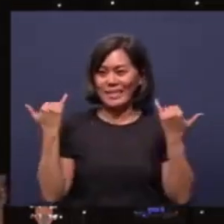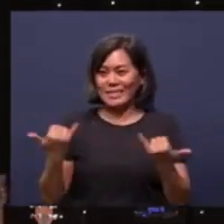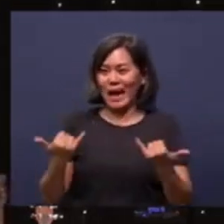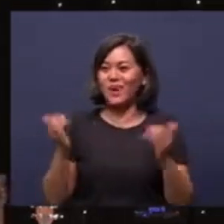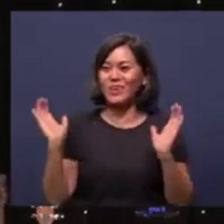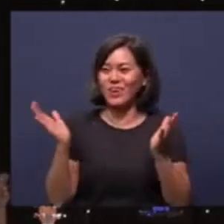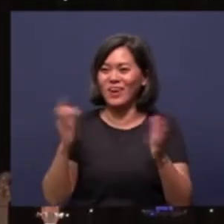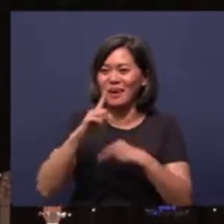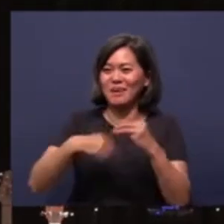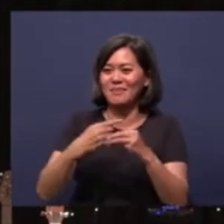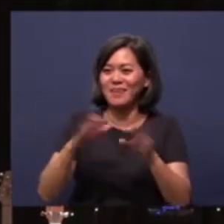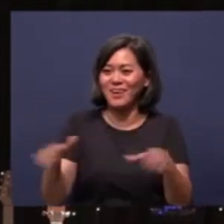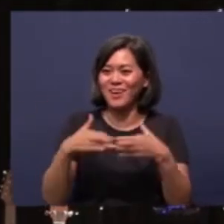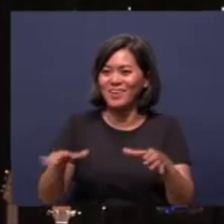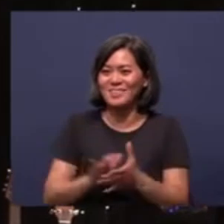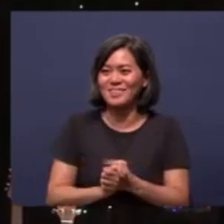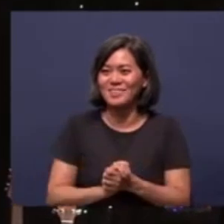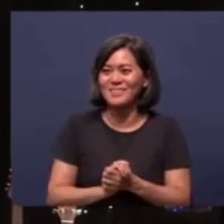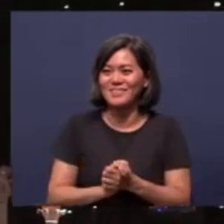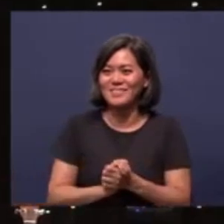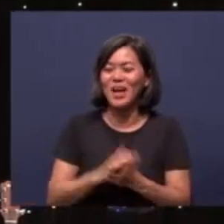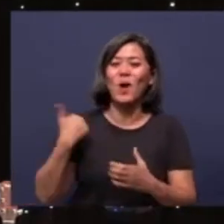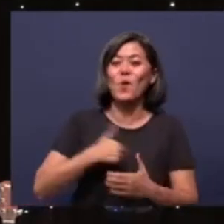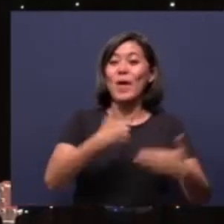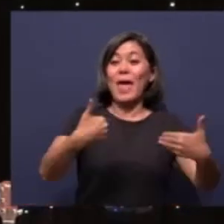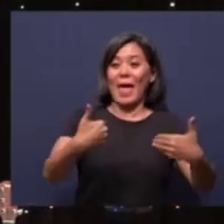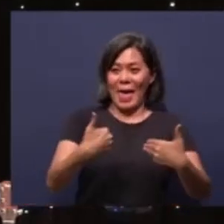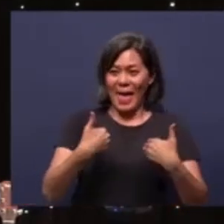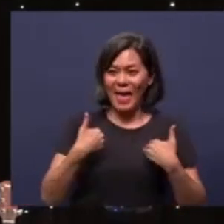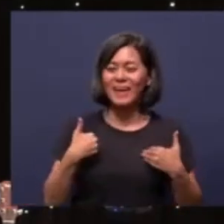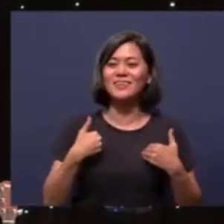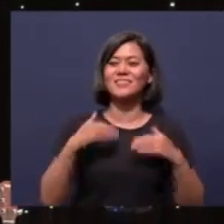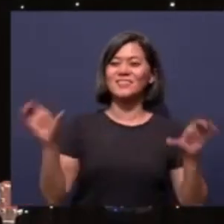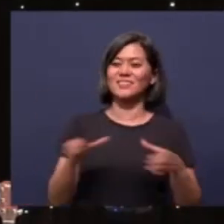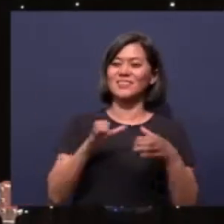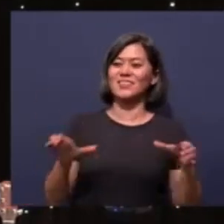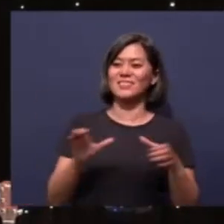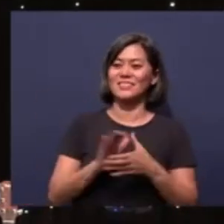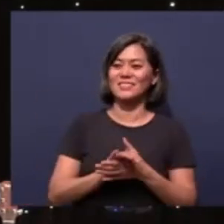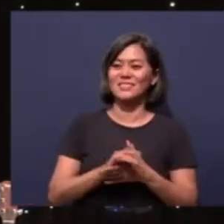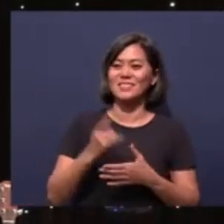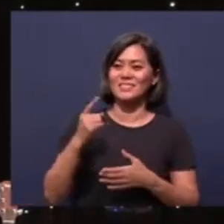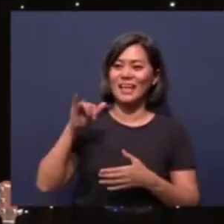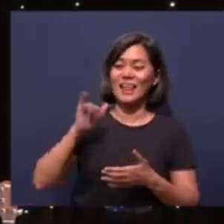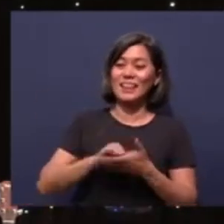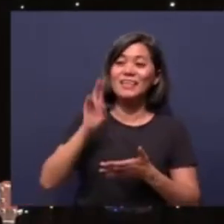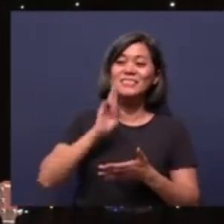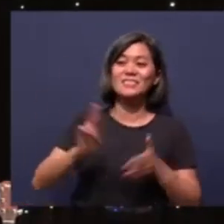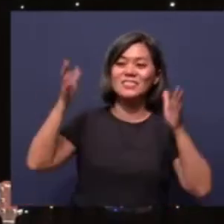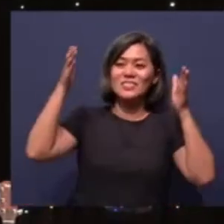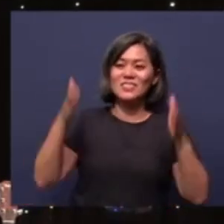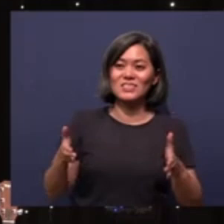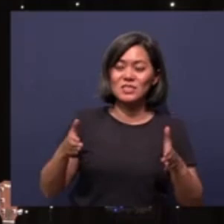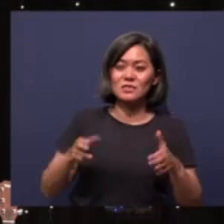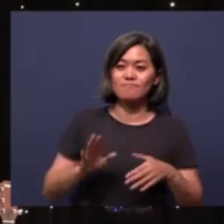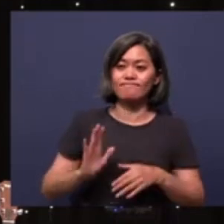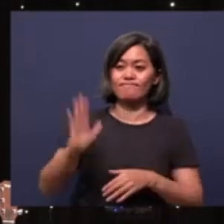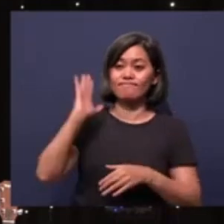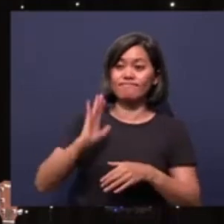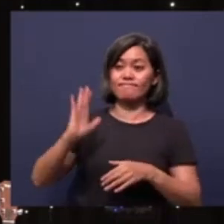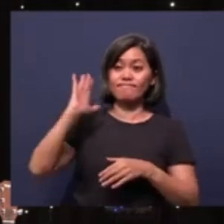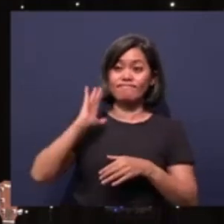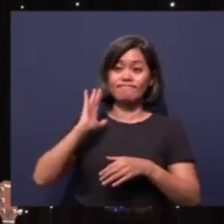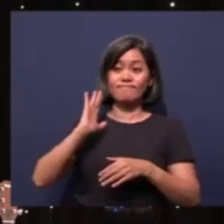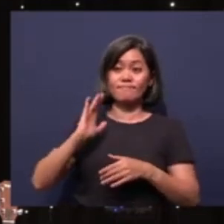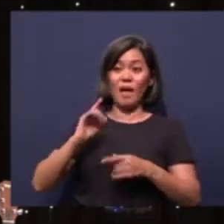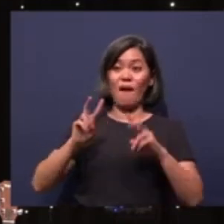Okay, so we are having a concert here, and in this concert, this singer used to be a very